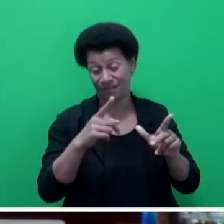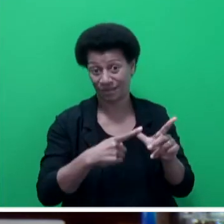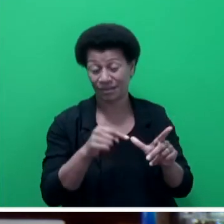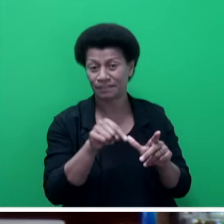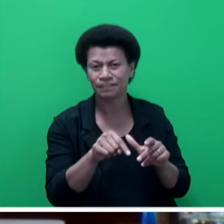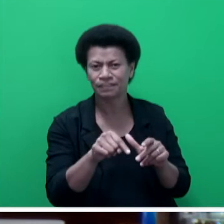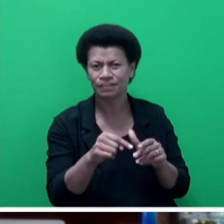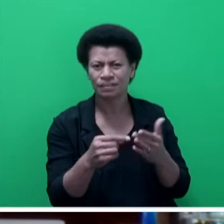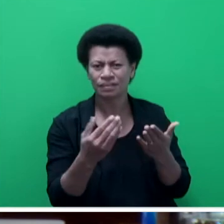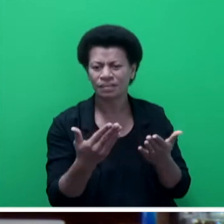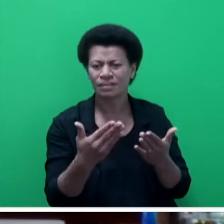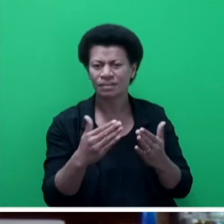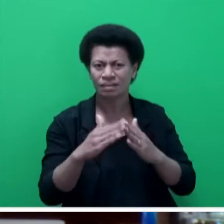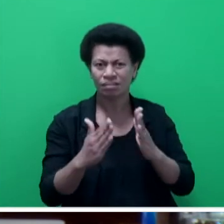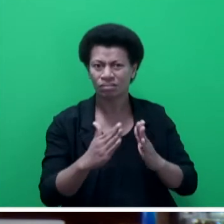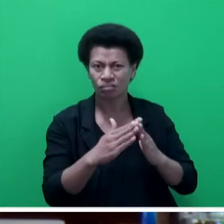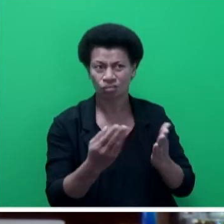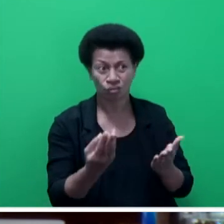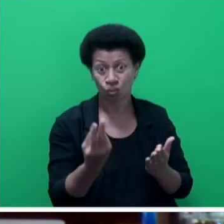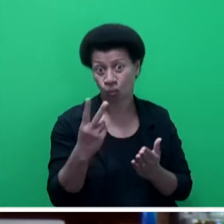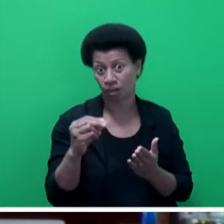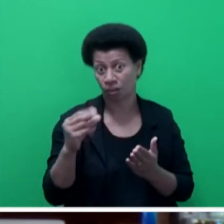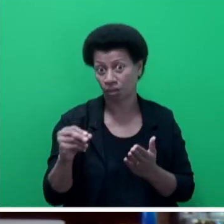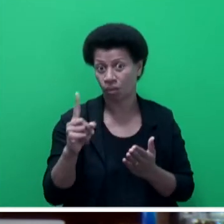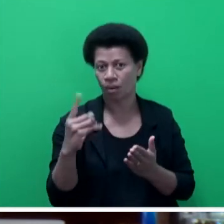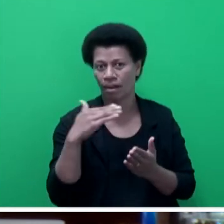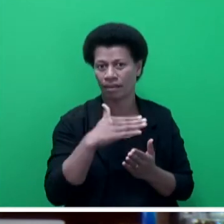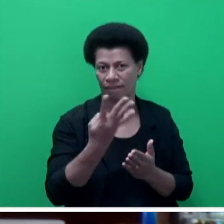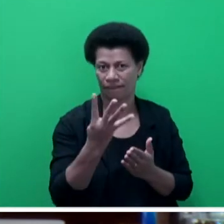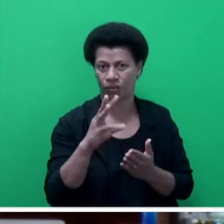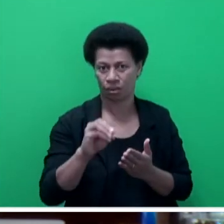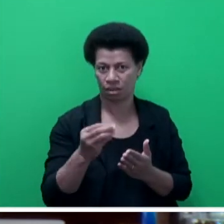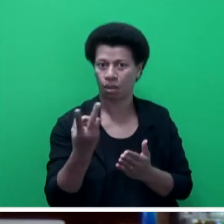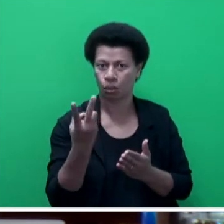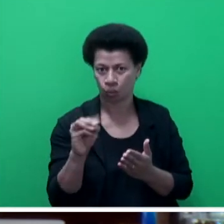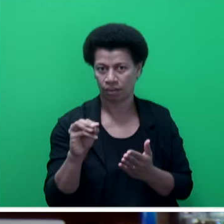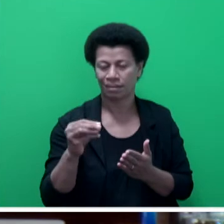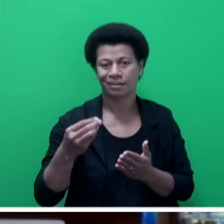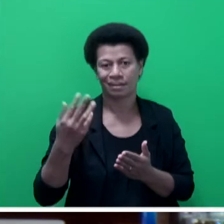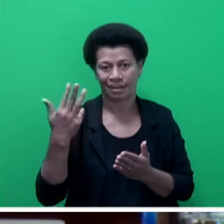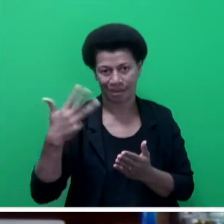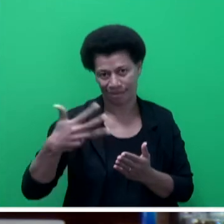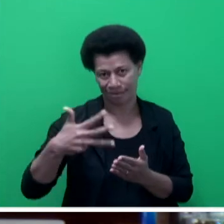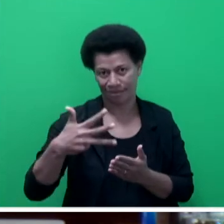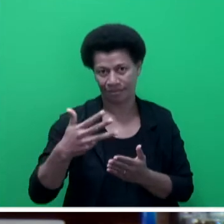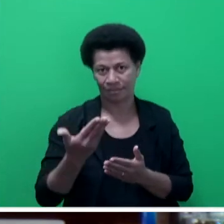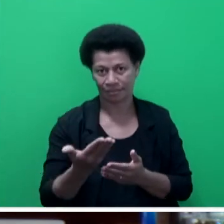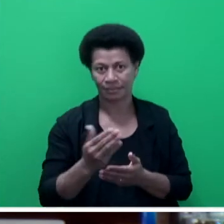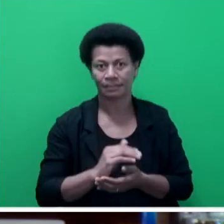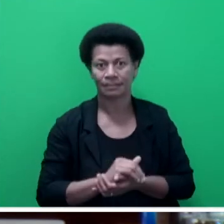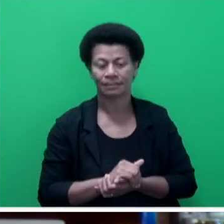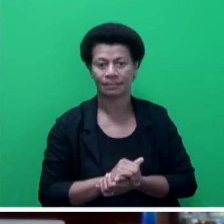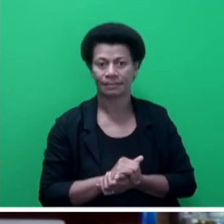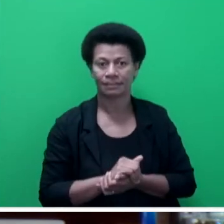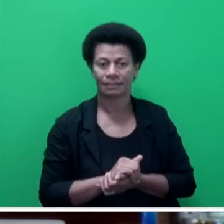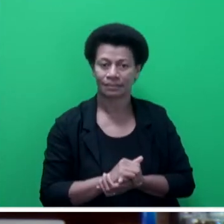incidents in 2020 compared to 140 in 2019. There was a significant drop in the